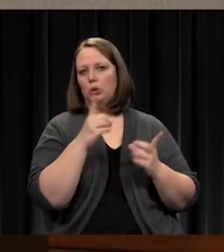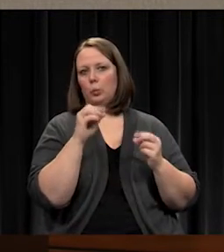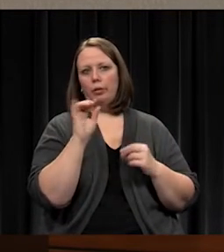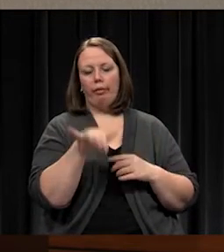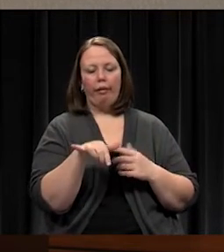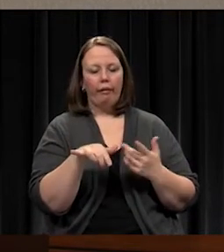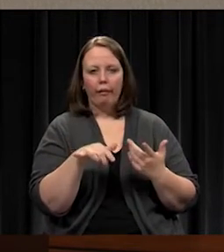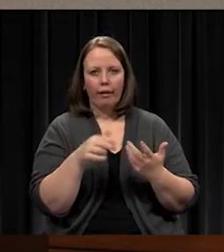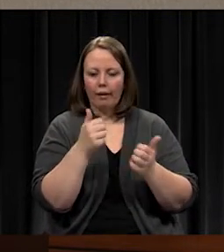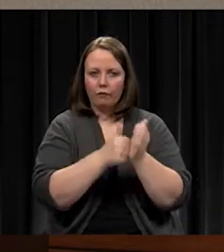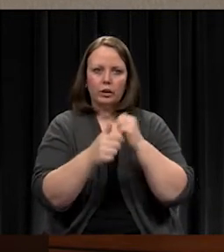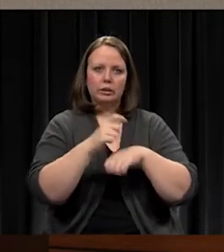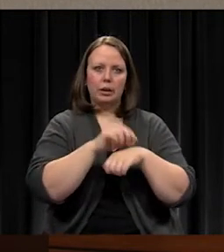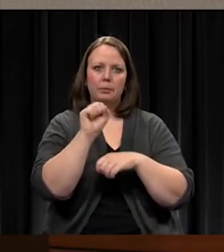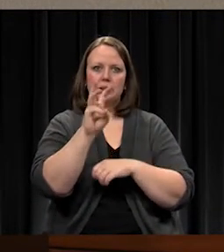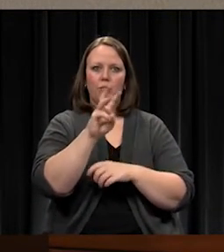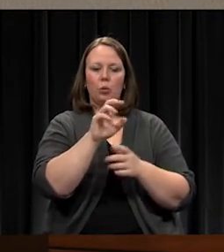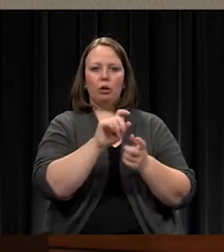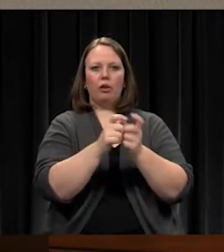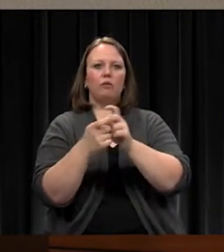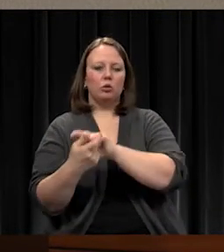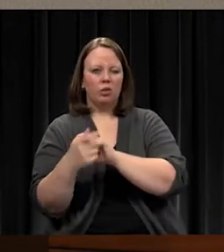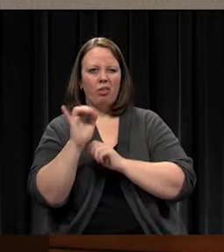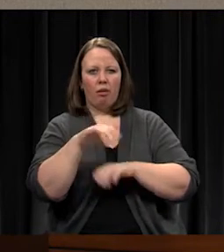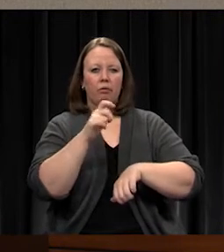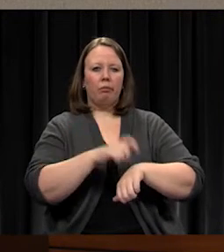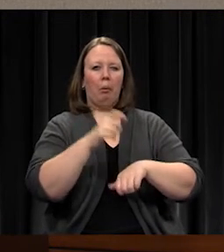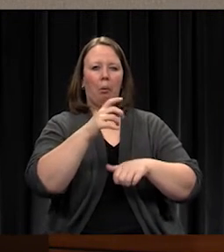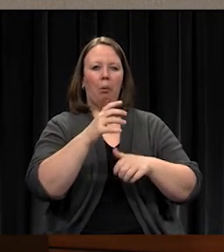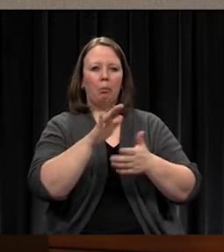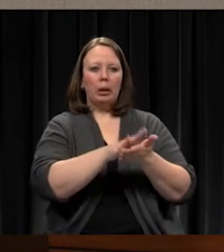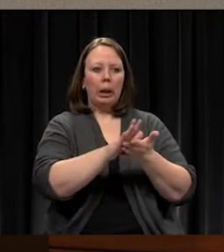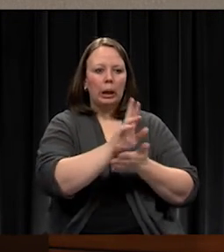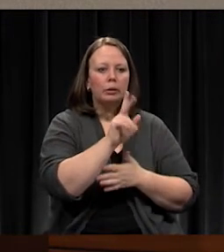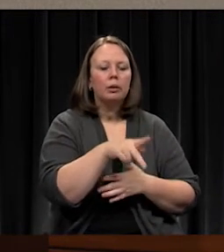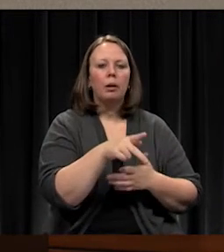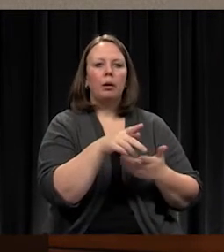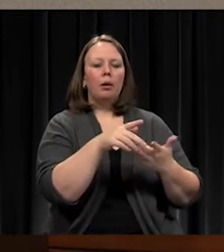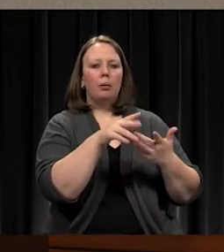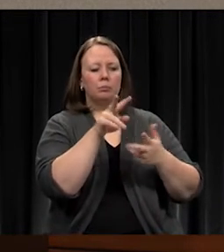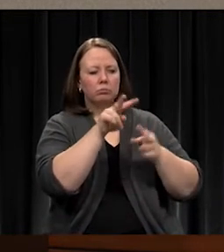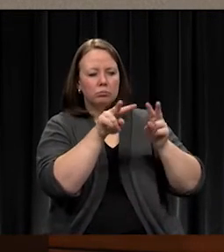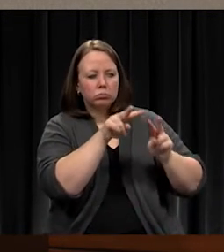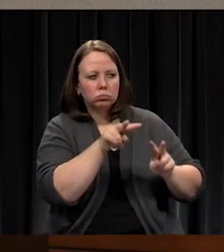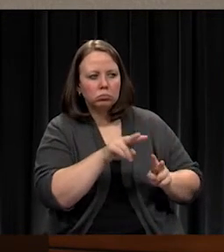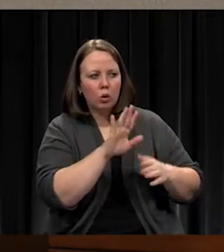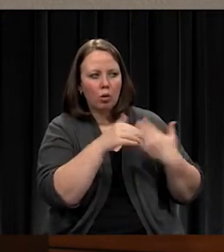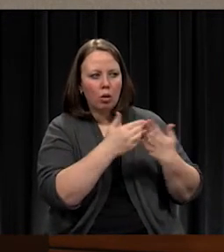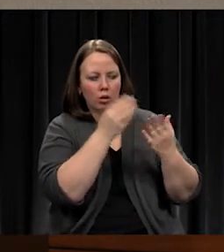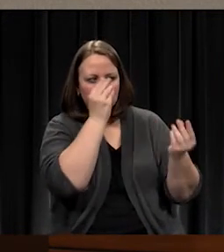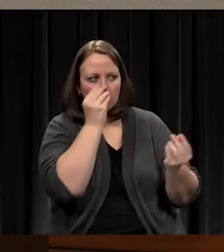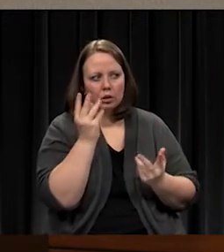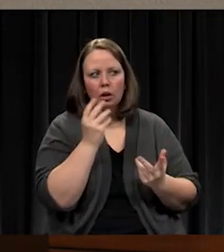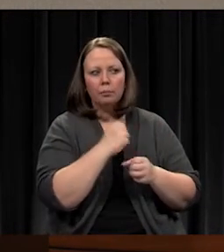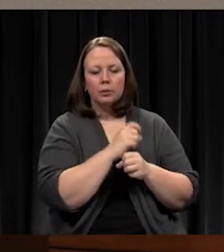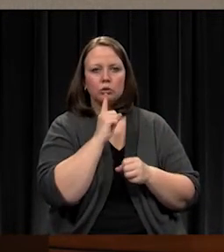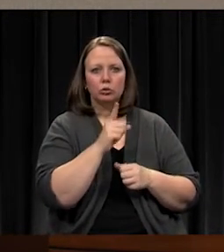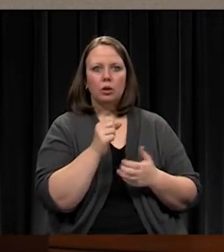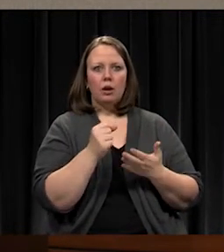opportunity to really look closely at your data. Do a lot of clean up and do a lot of cleansing of data and making sure everything is new